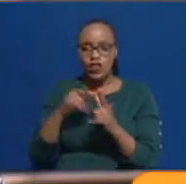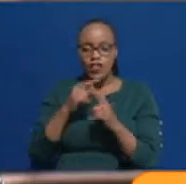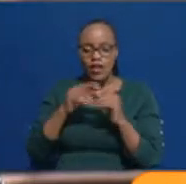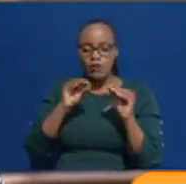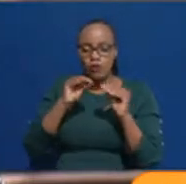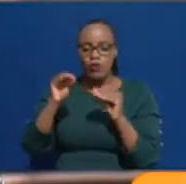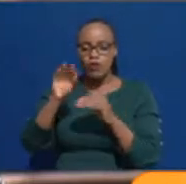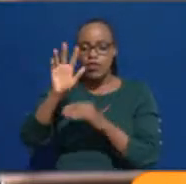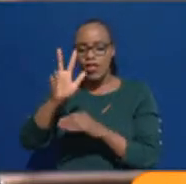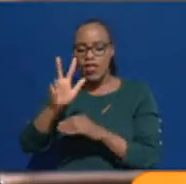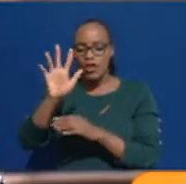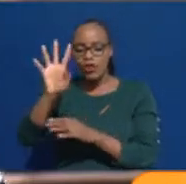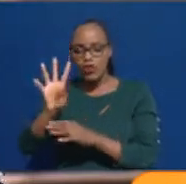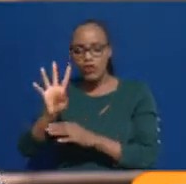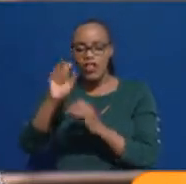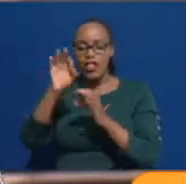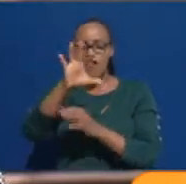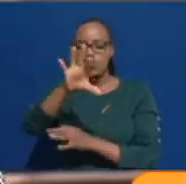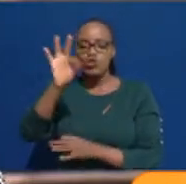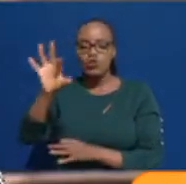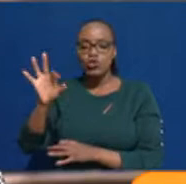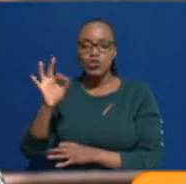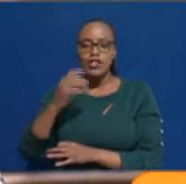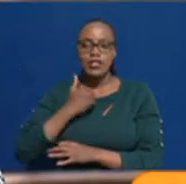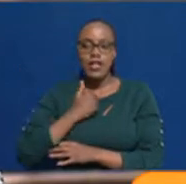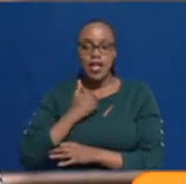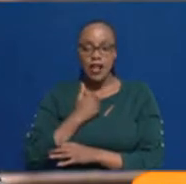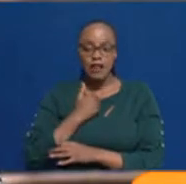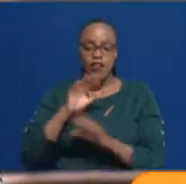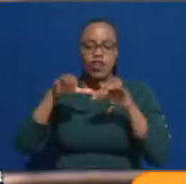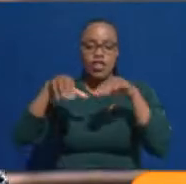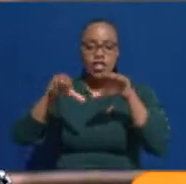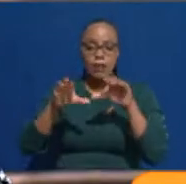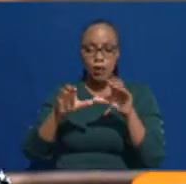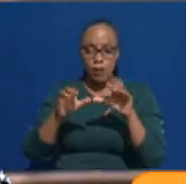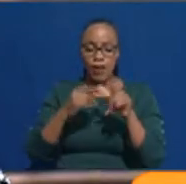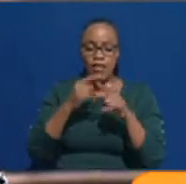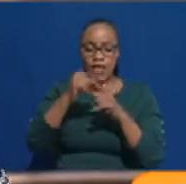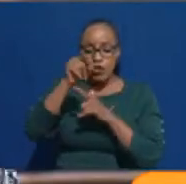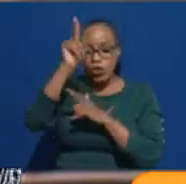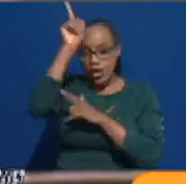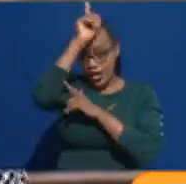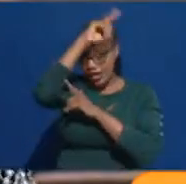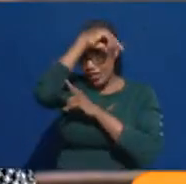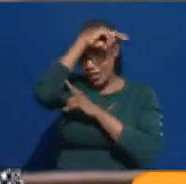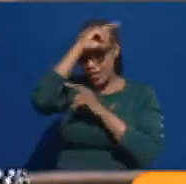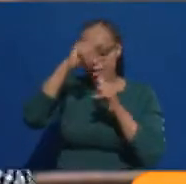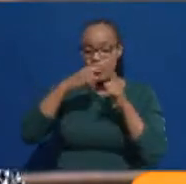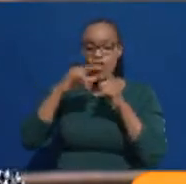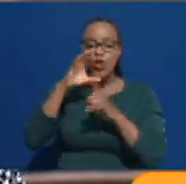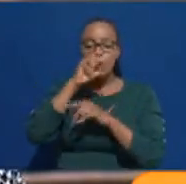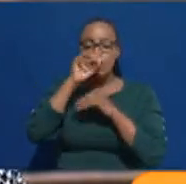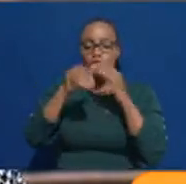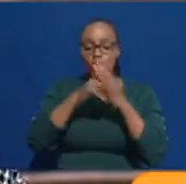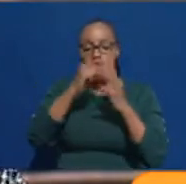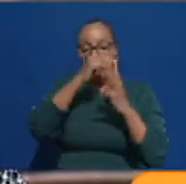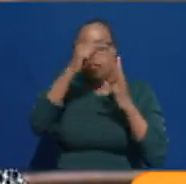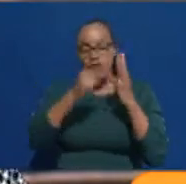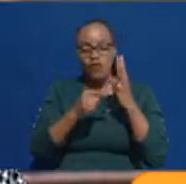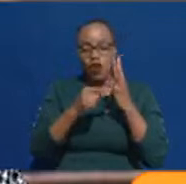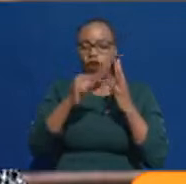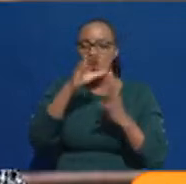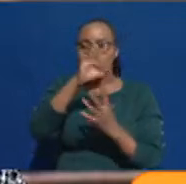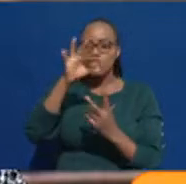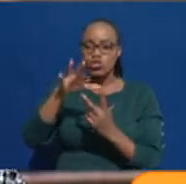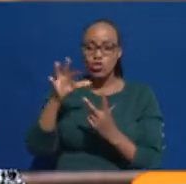the fourth. If you had made choices on the diploma and your degree and you miss all your four choices, then